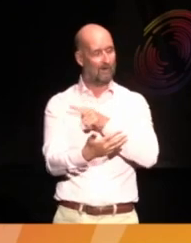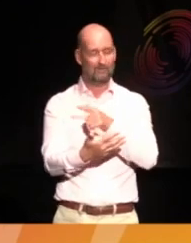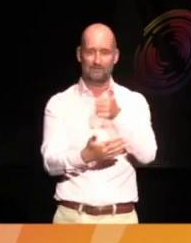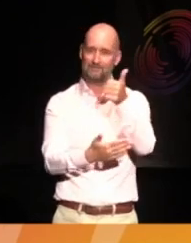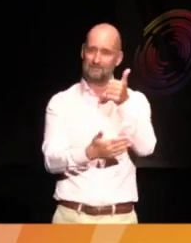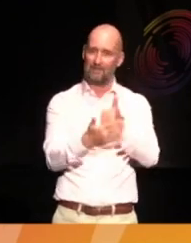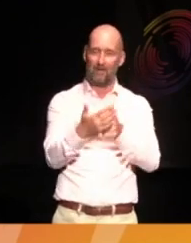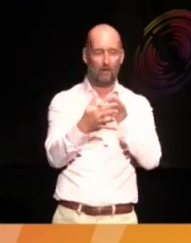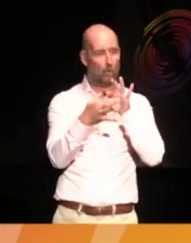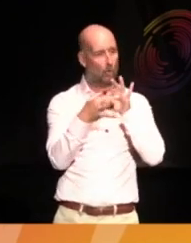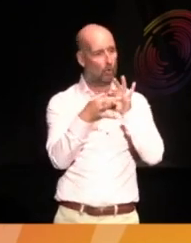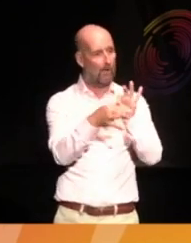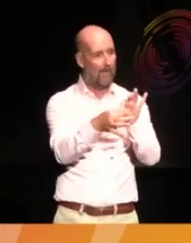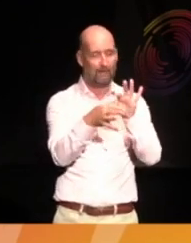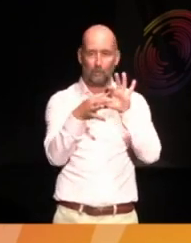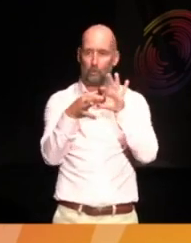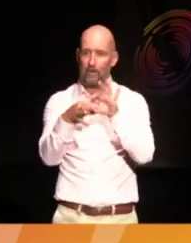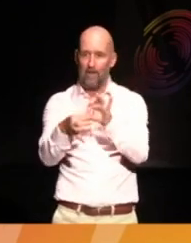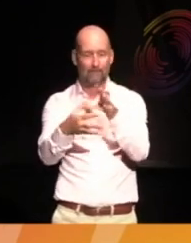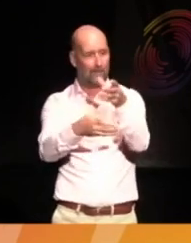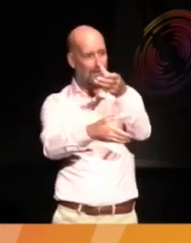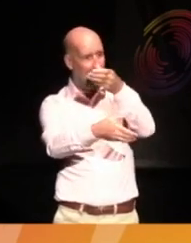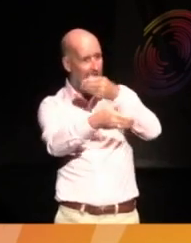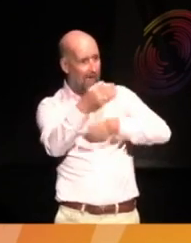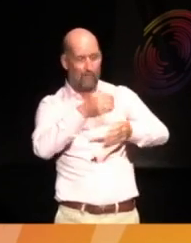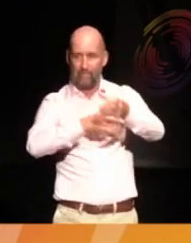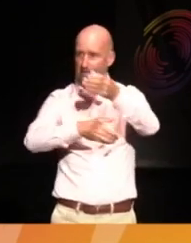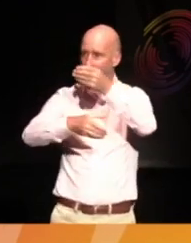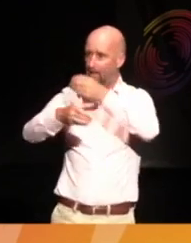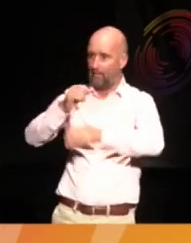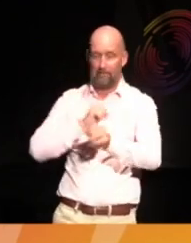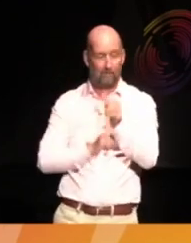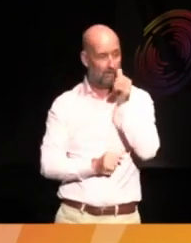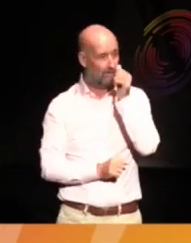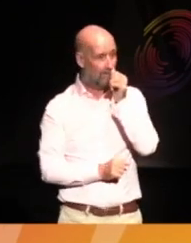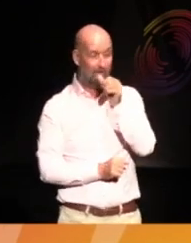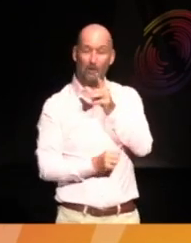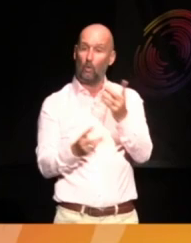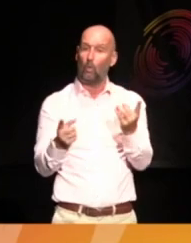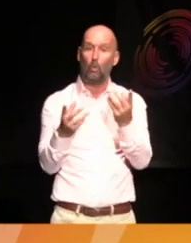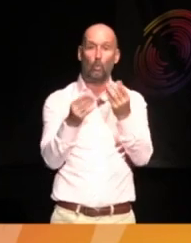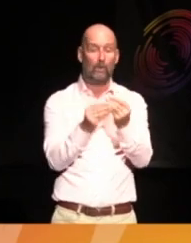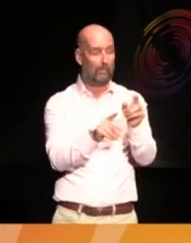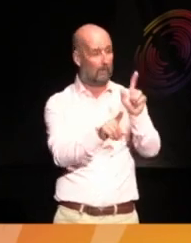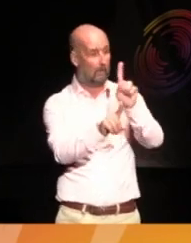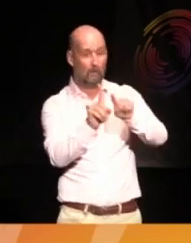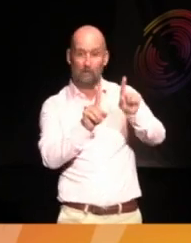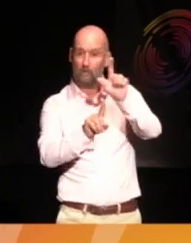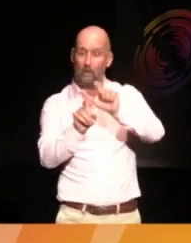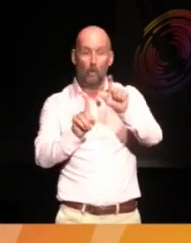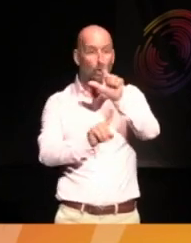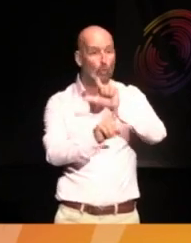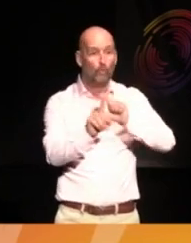of connectedness and empathy with, essentially, communities who are really closely